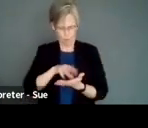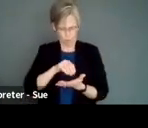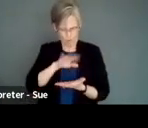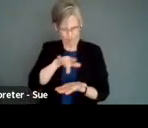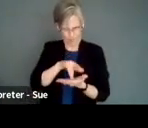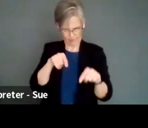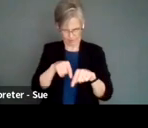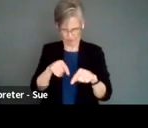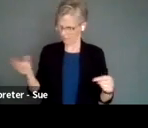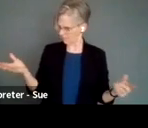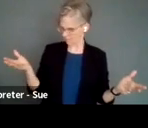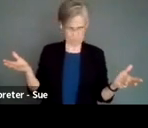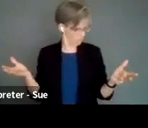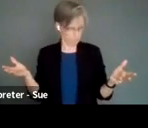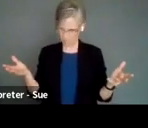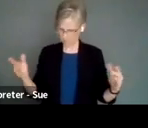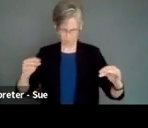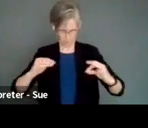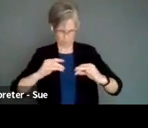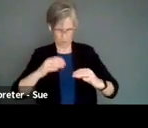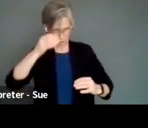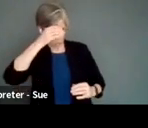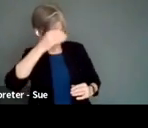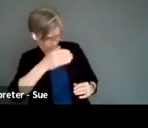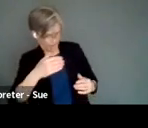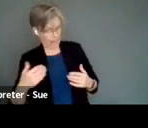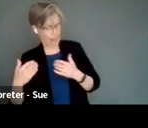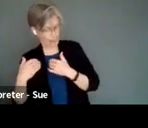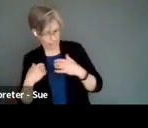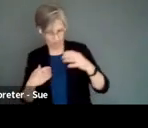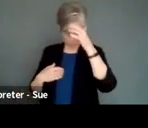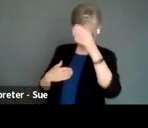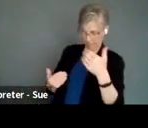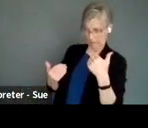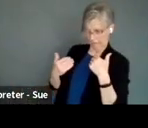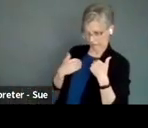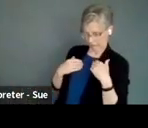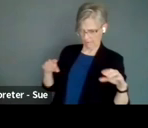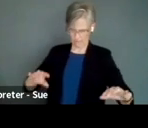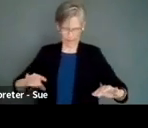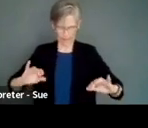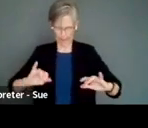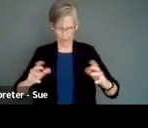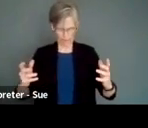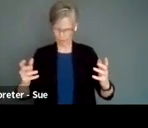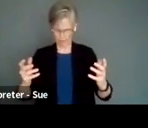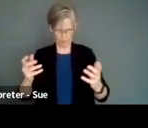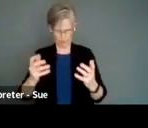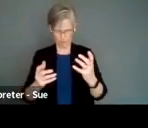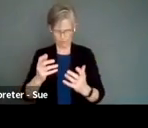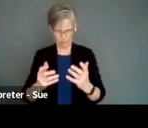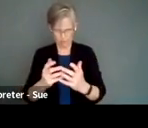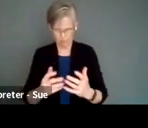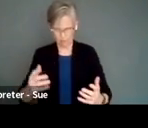ways to innovate and bring the concepts that you already have in your own worldview, and align them with opposing